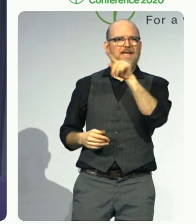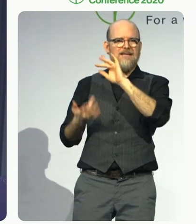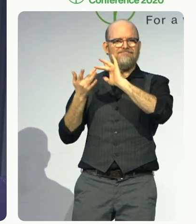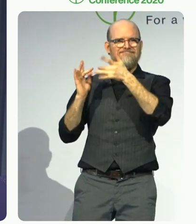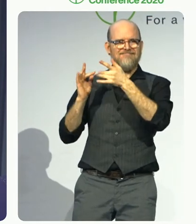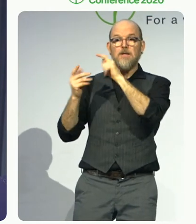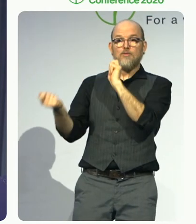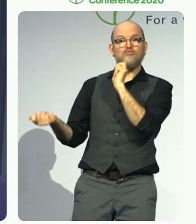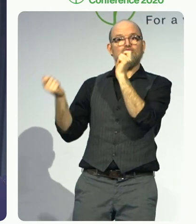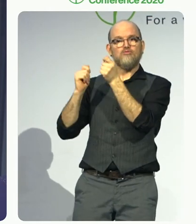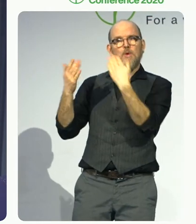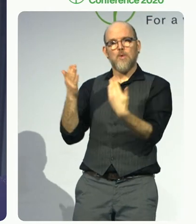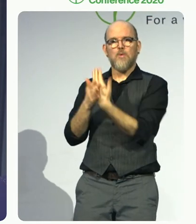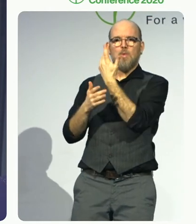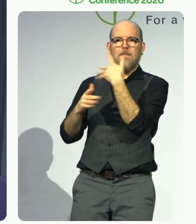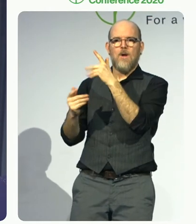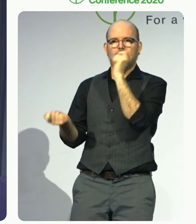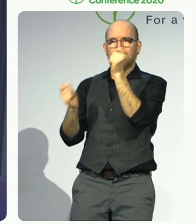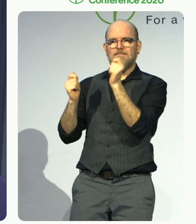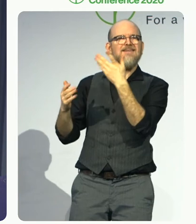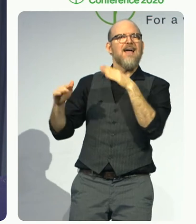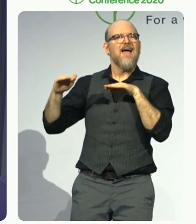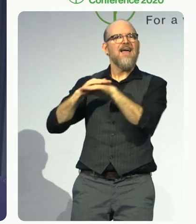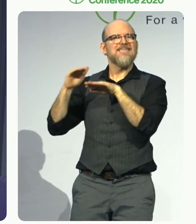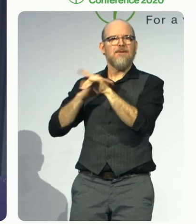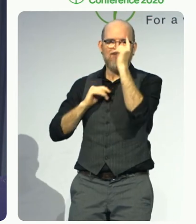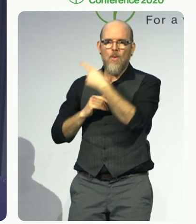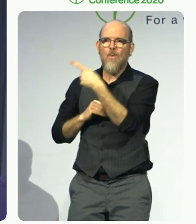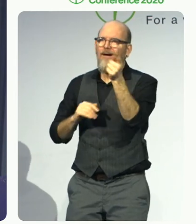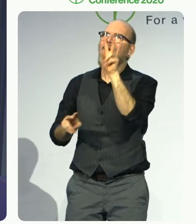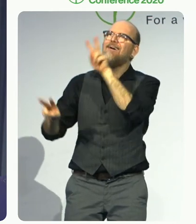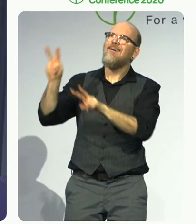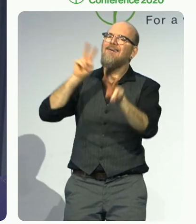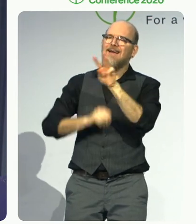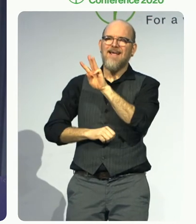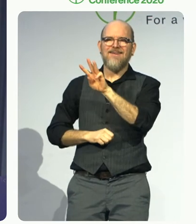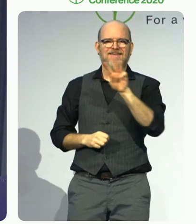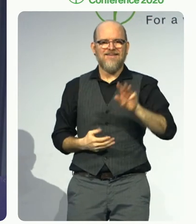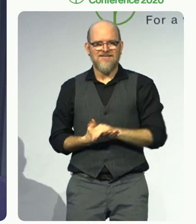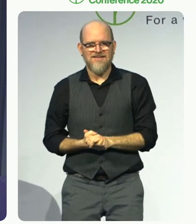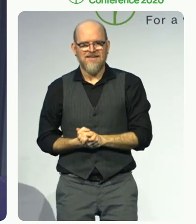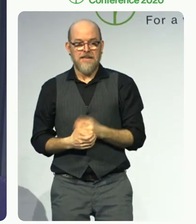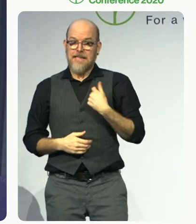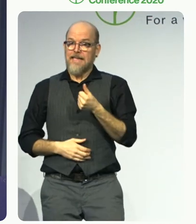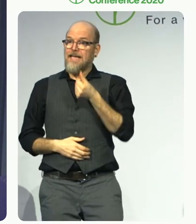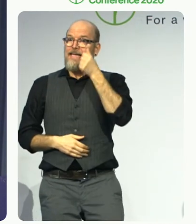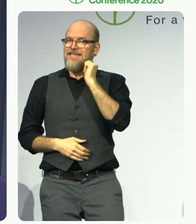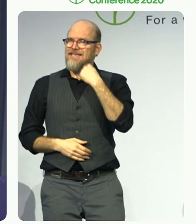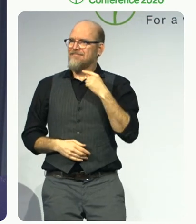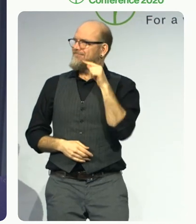projects in technology and digitalization were presented at an event with the motto,